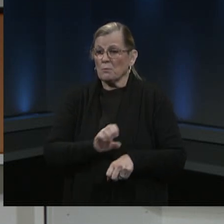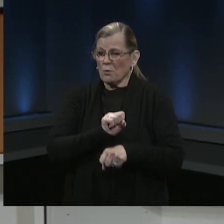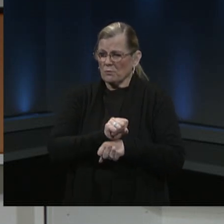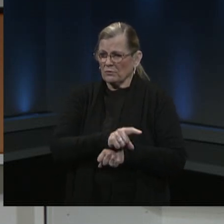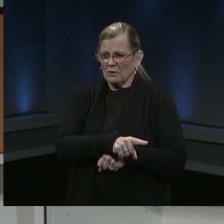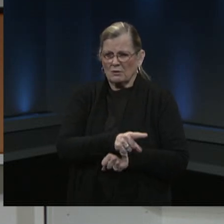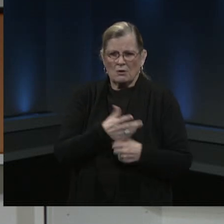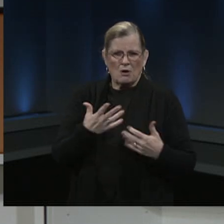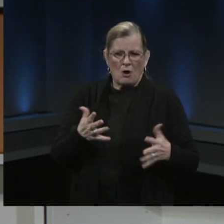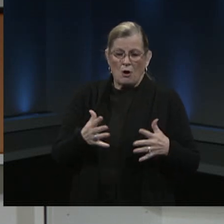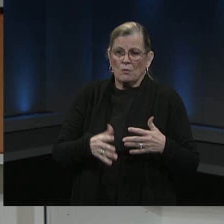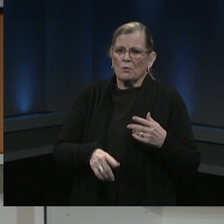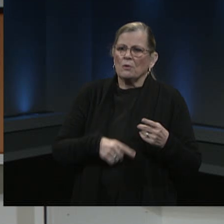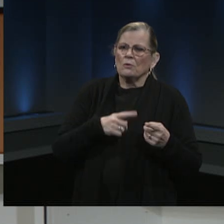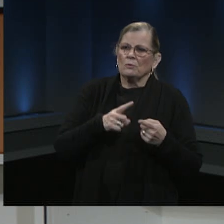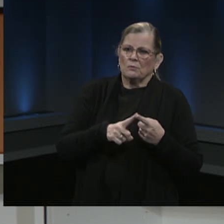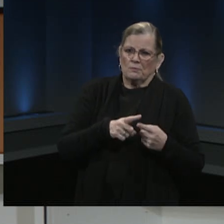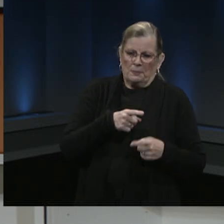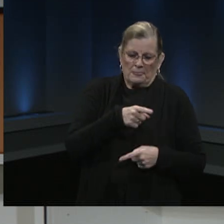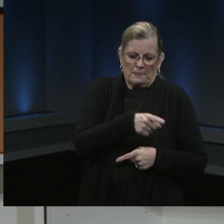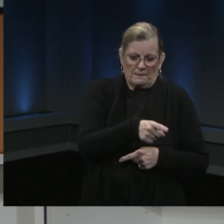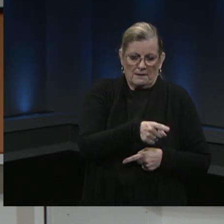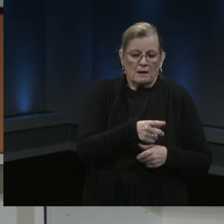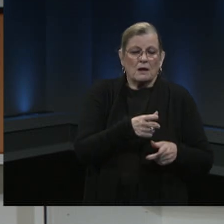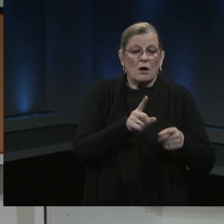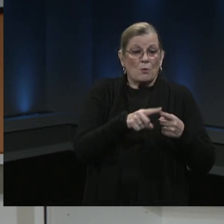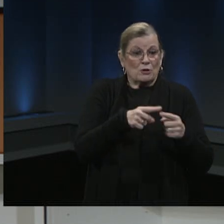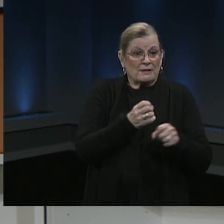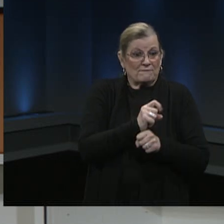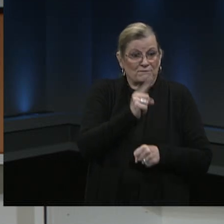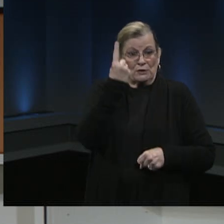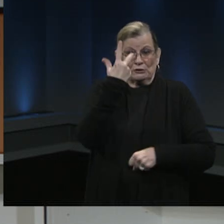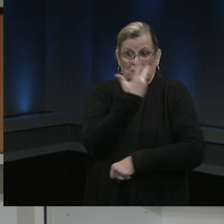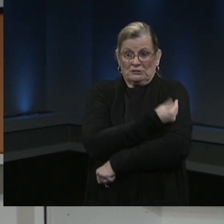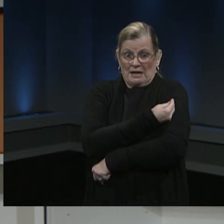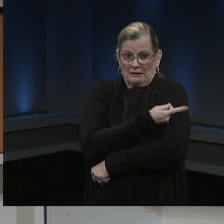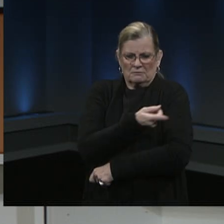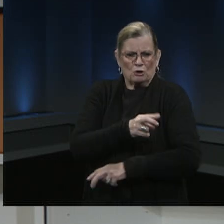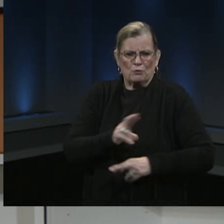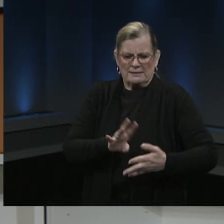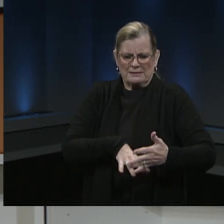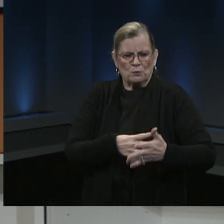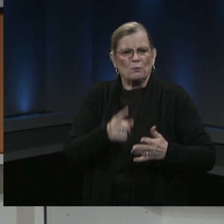time of your first appointment. So thank you for that question.